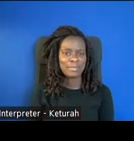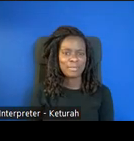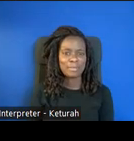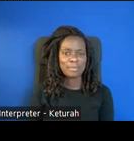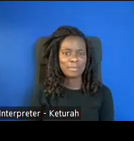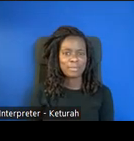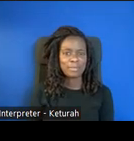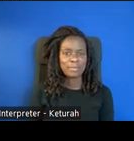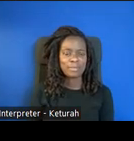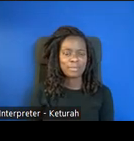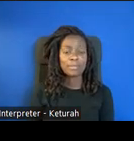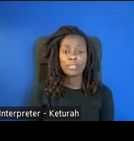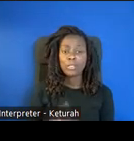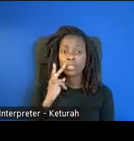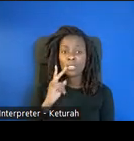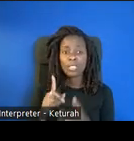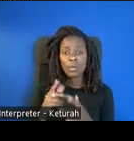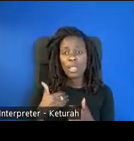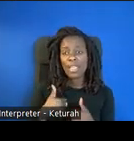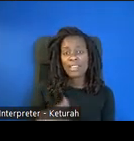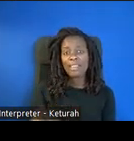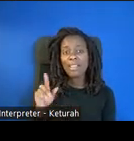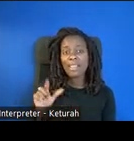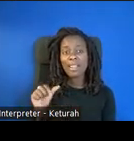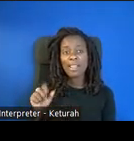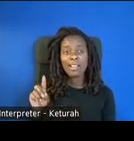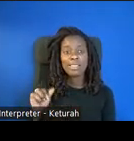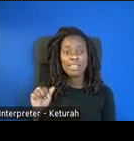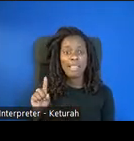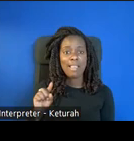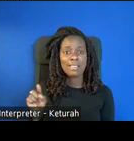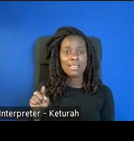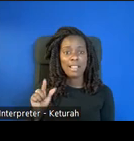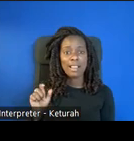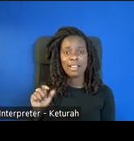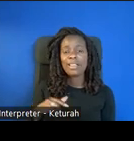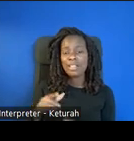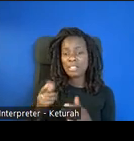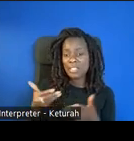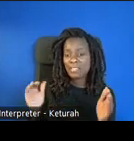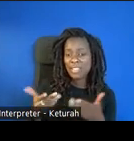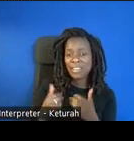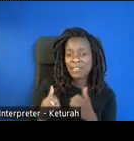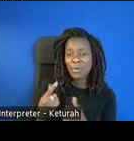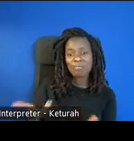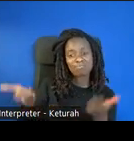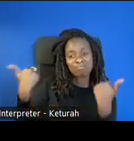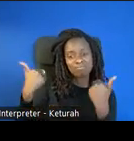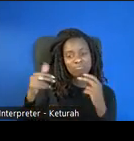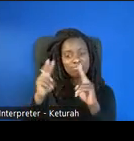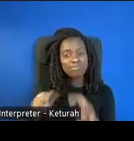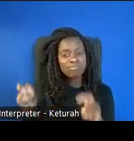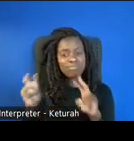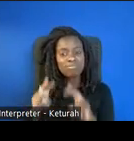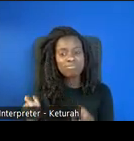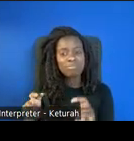It starts off and we have Lila Diaz, who's our little character, who starts us off. She invites everybody to come and explore with her. You